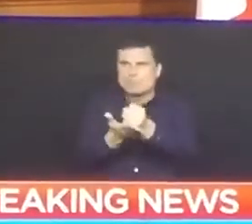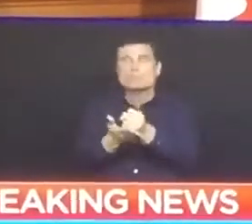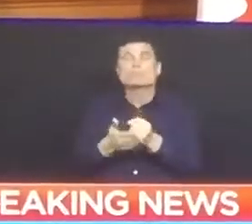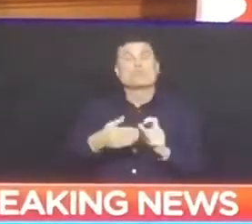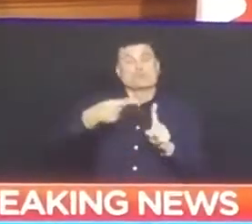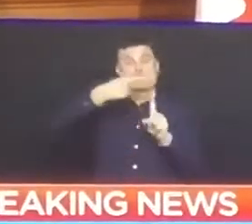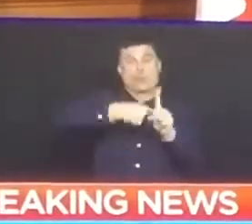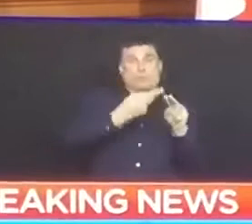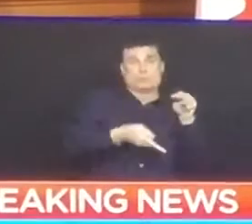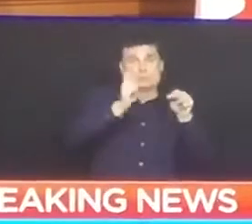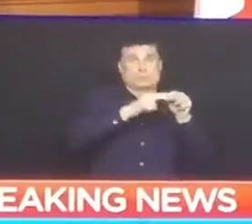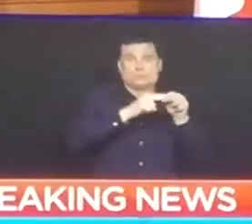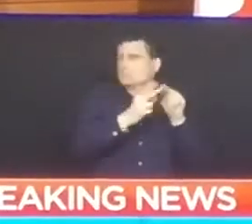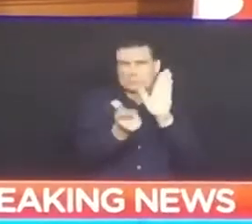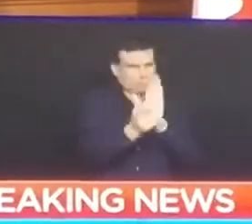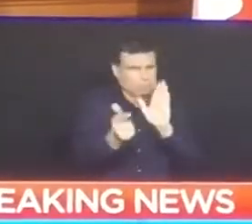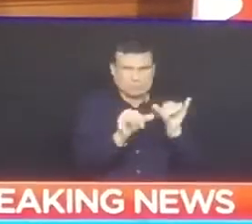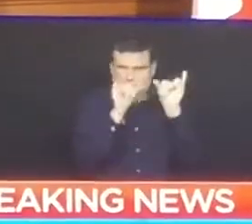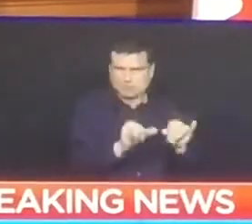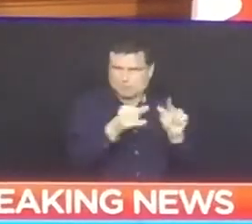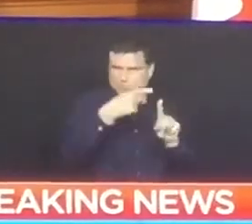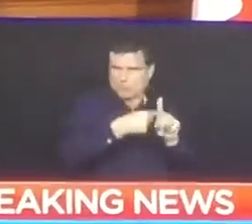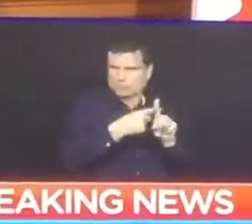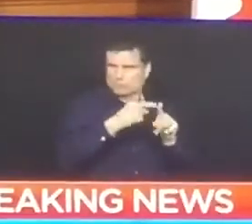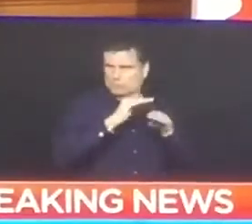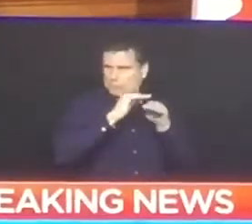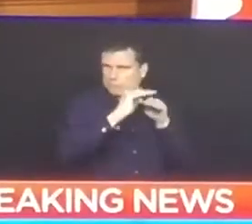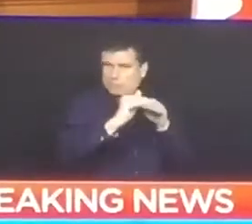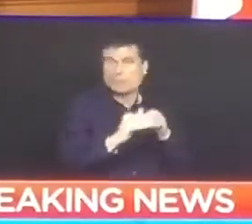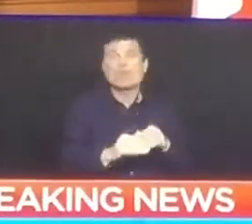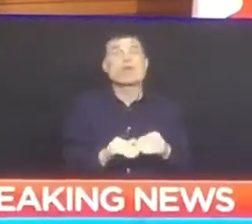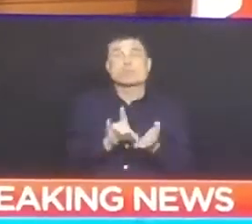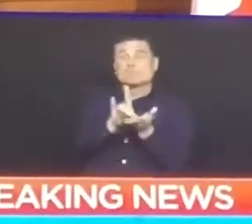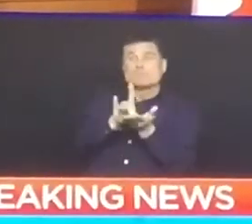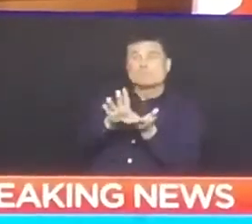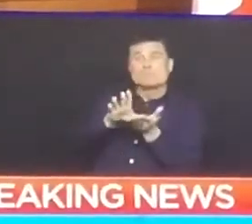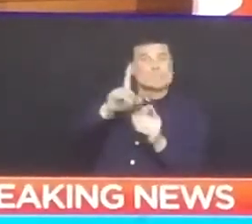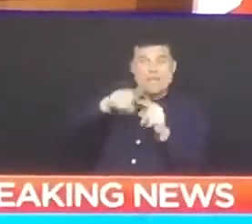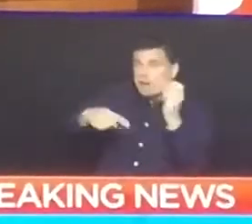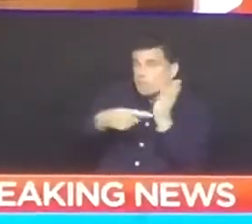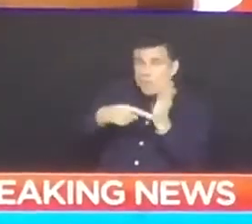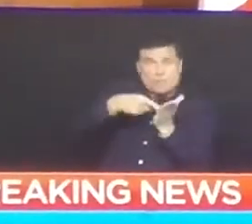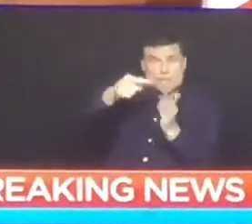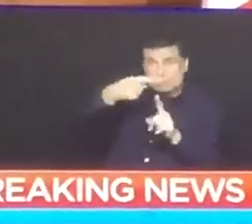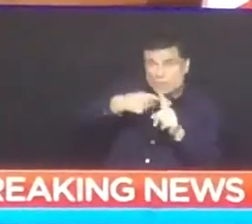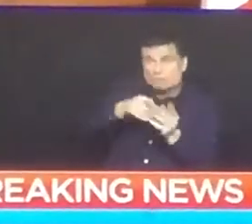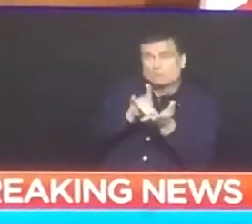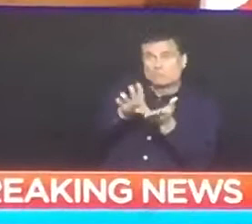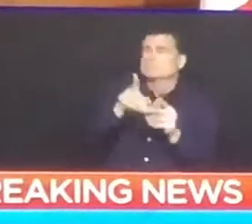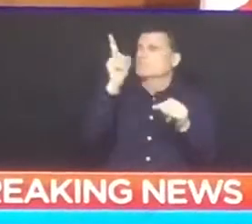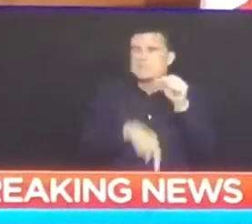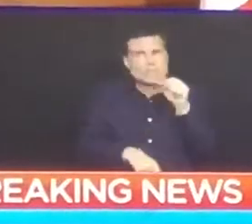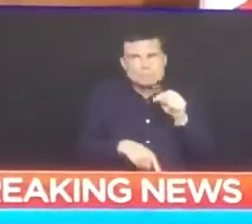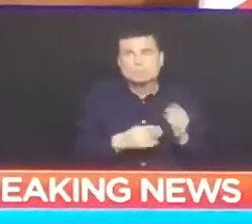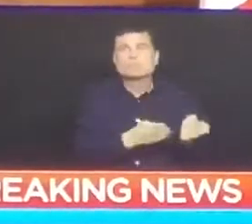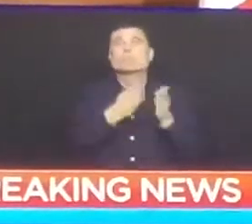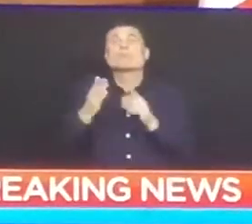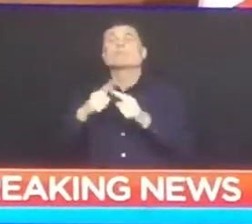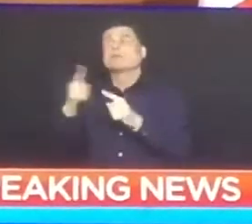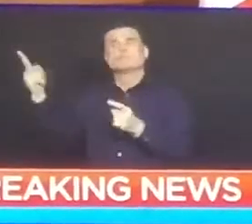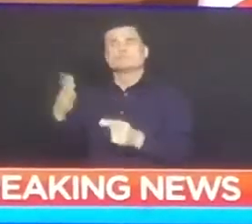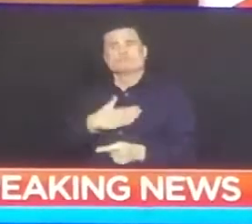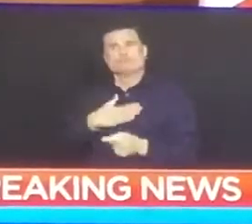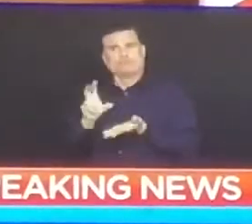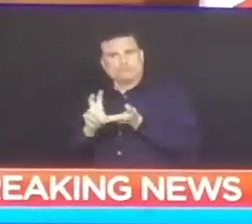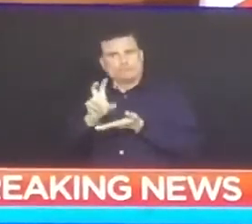pay your rent. We created a BC emergency benefit which will give you up to $1,000 in direct financial support if you've lost